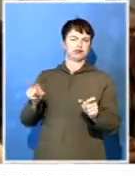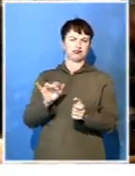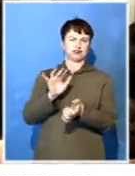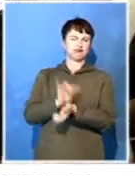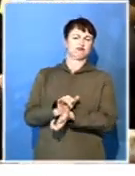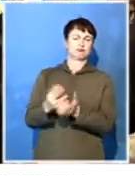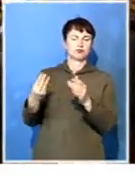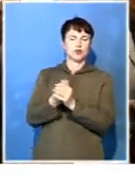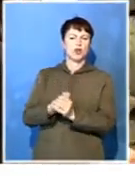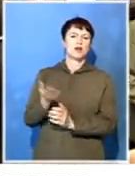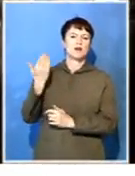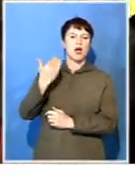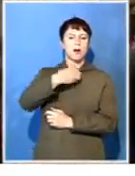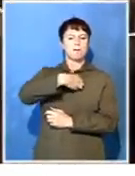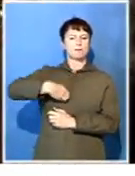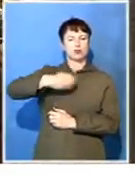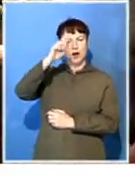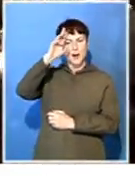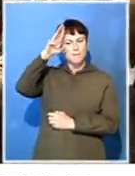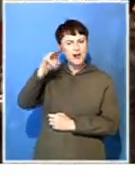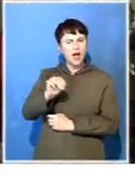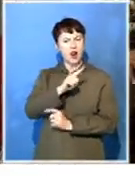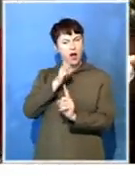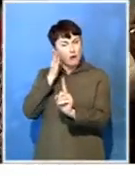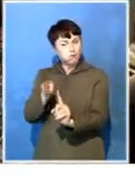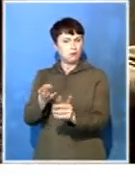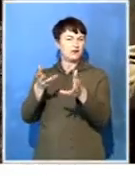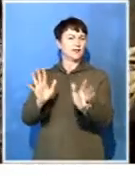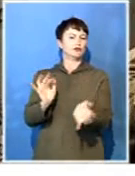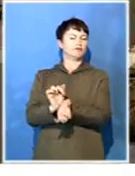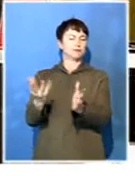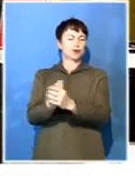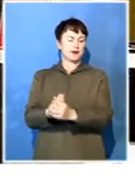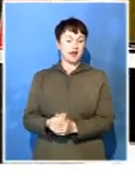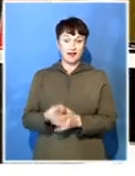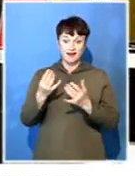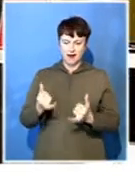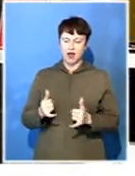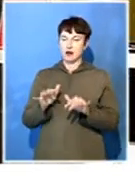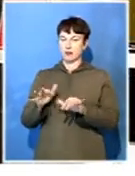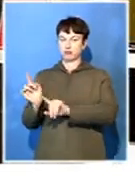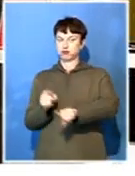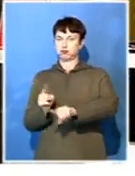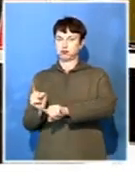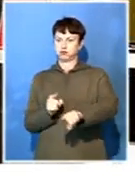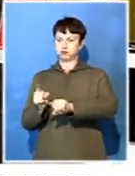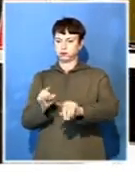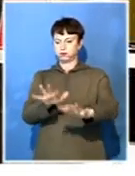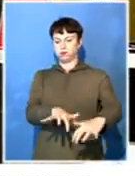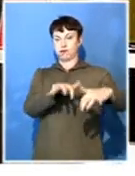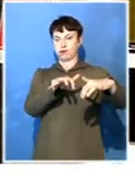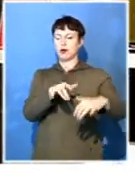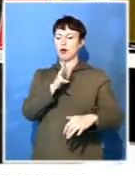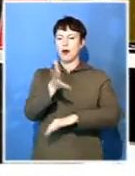together with former President Nelson Mandela. But the main speakers are now heading into the main auditorium, and we're expecting that memorial